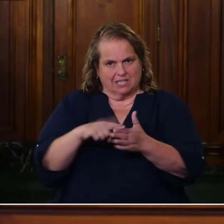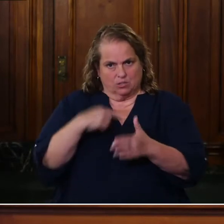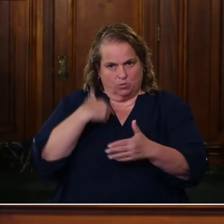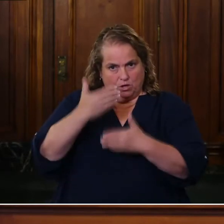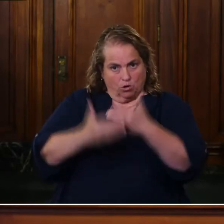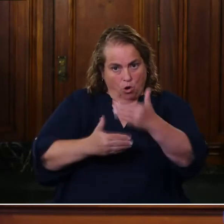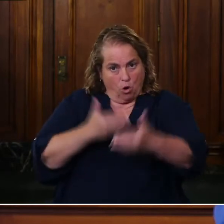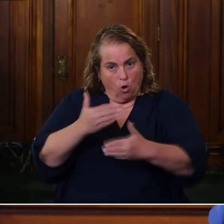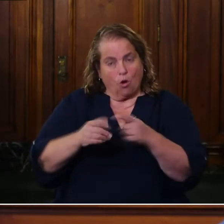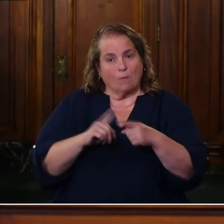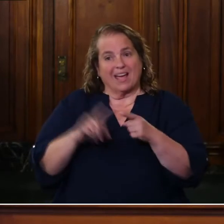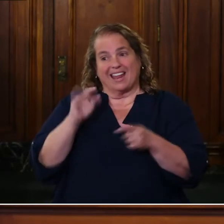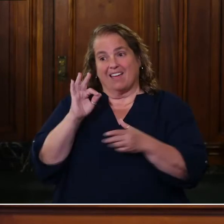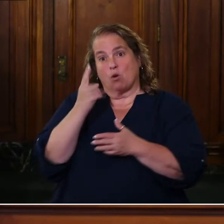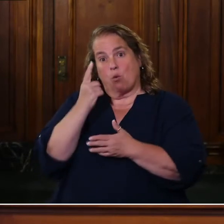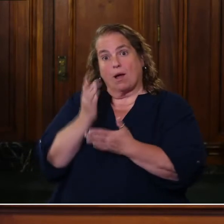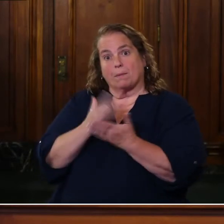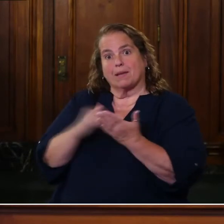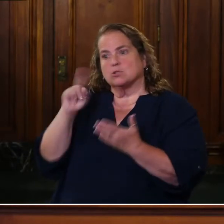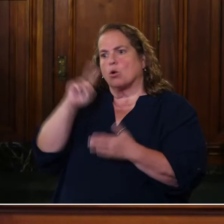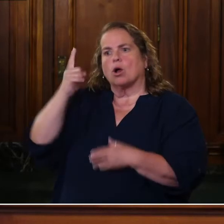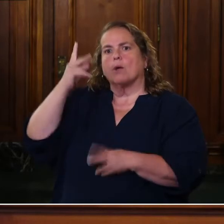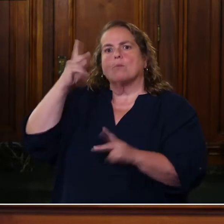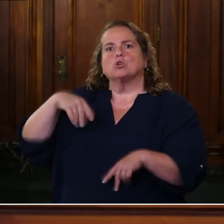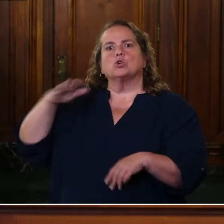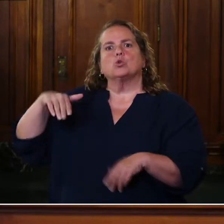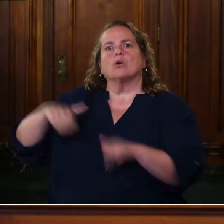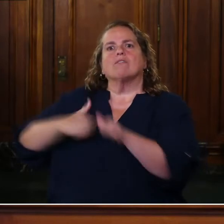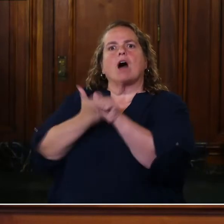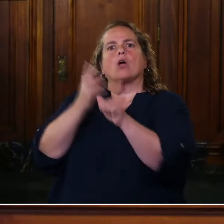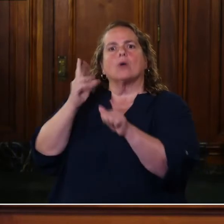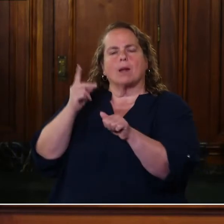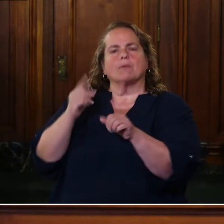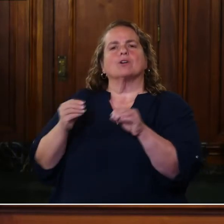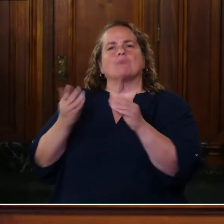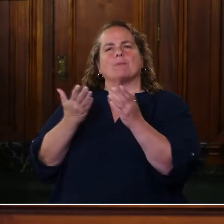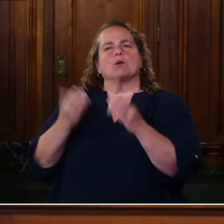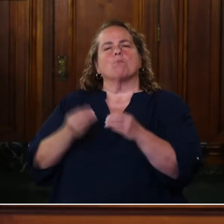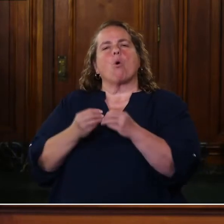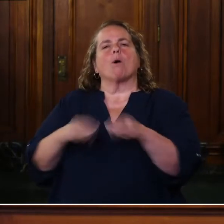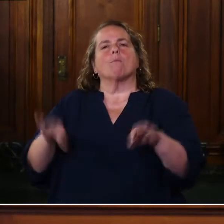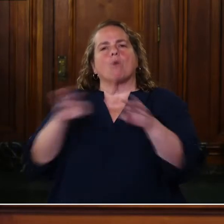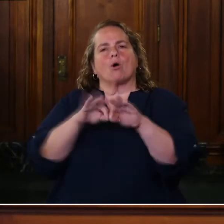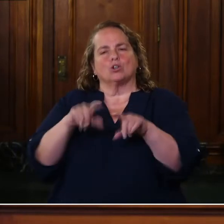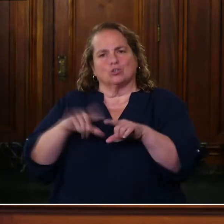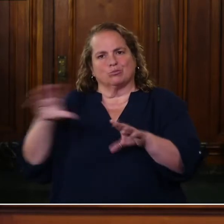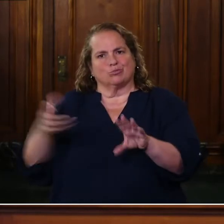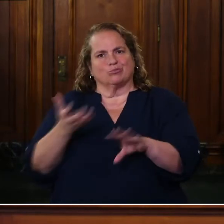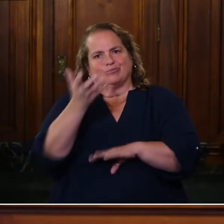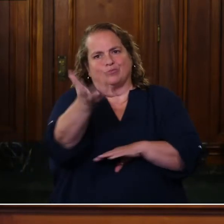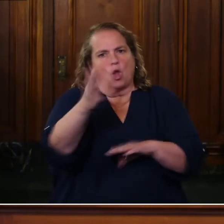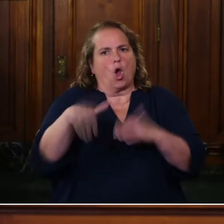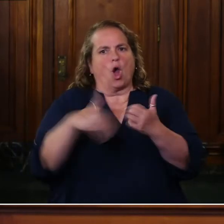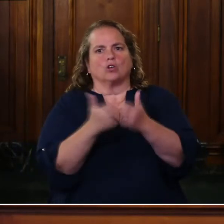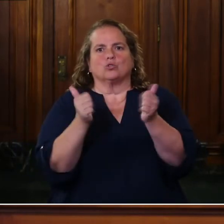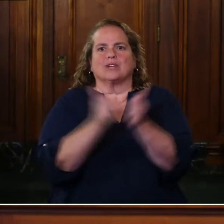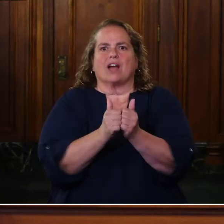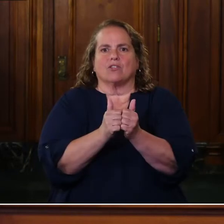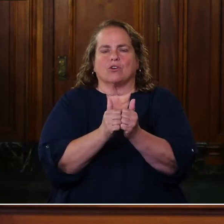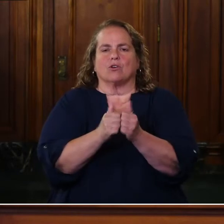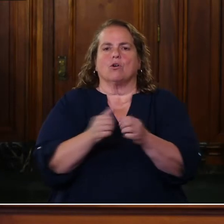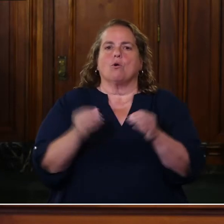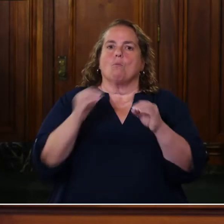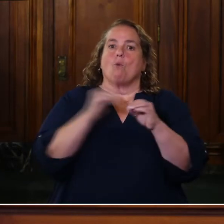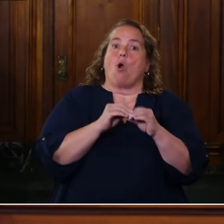there is a piece that somebody hasn't followed up on, it may be important to present it together. Like, there are multiple forms of ballistic evidence, uh,